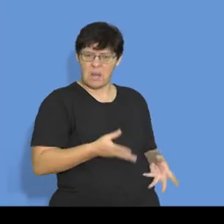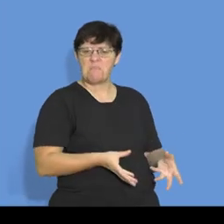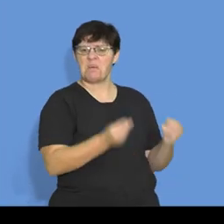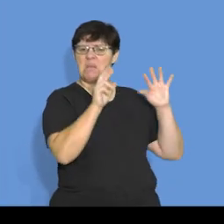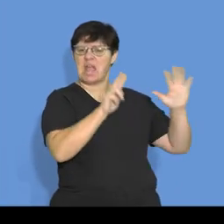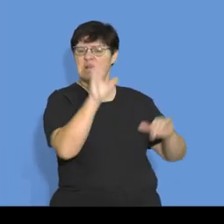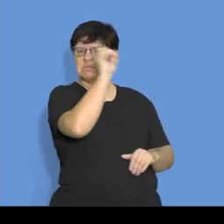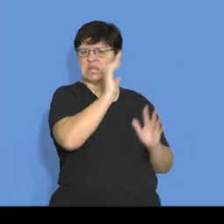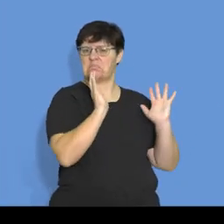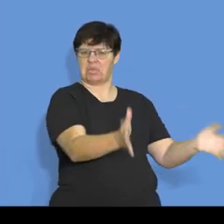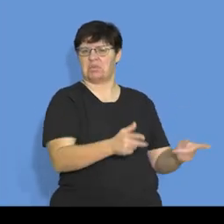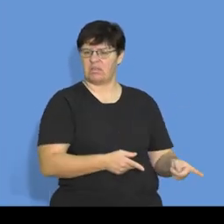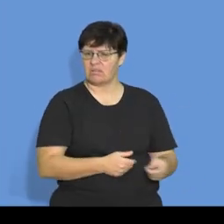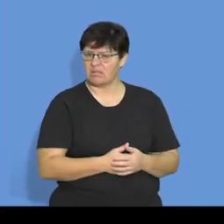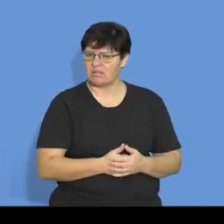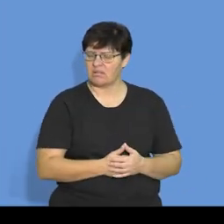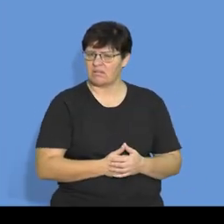8% increase.